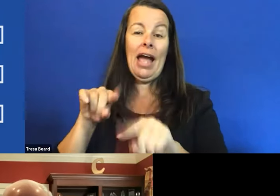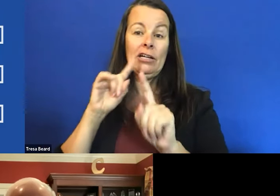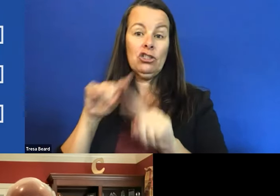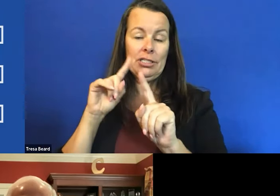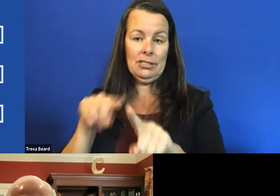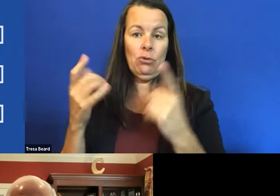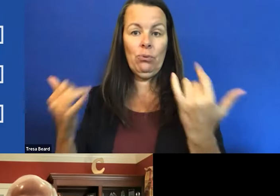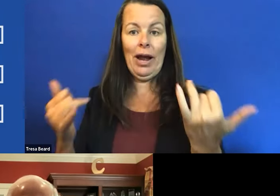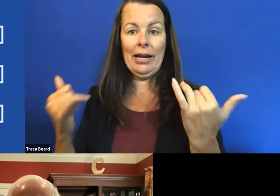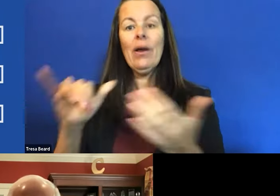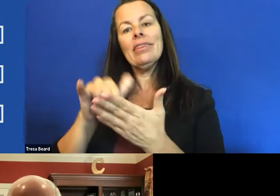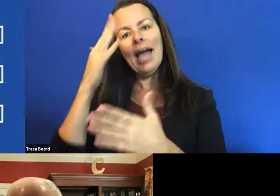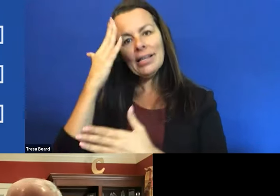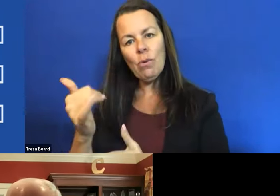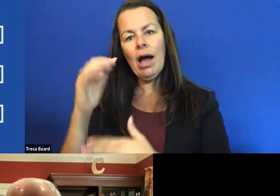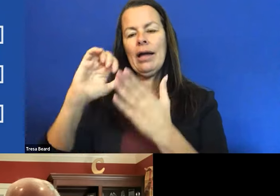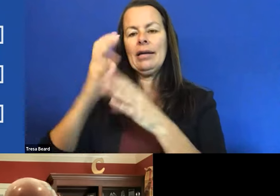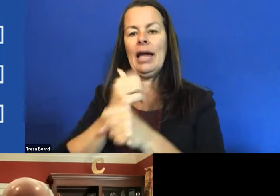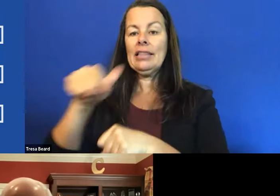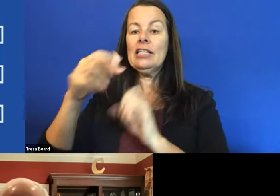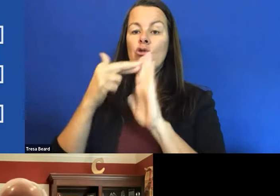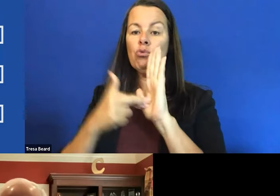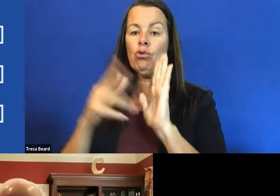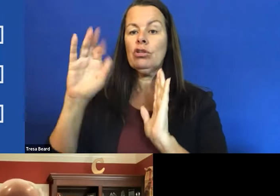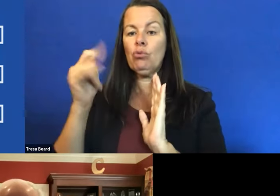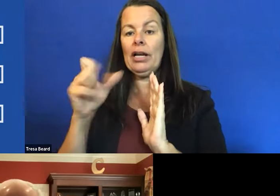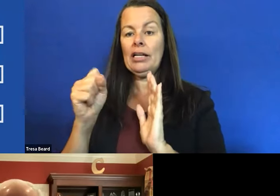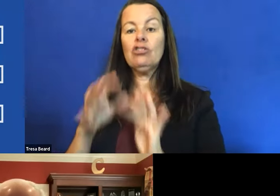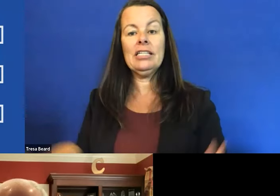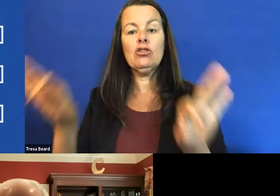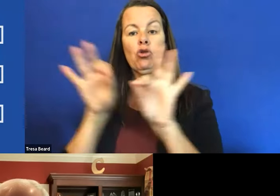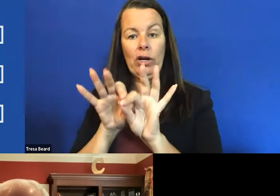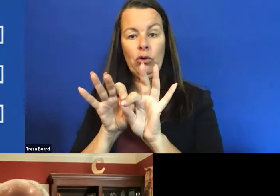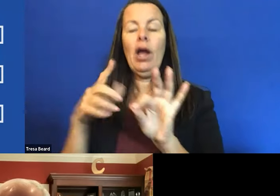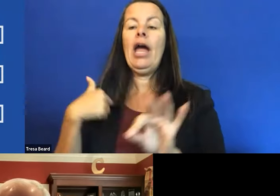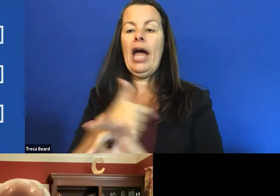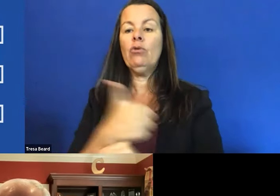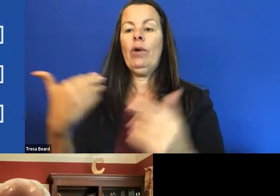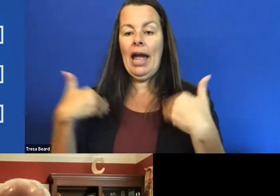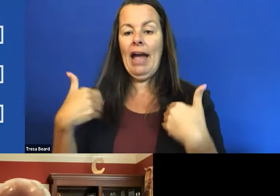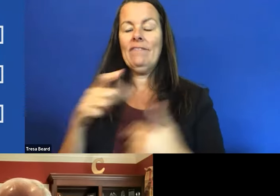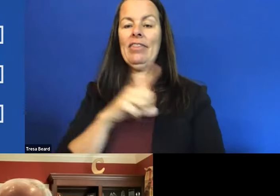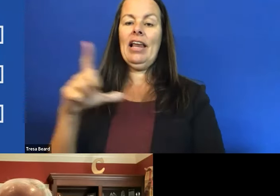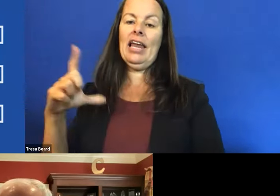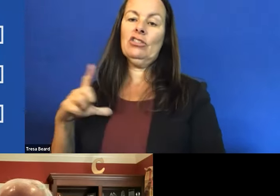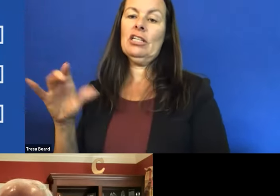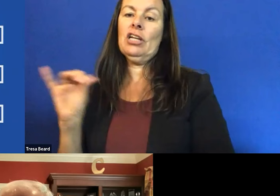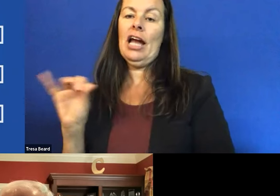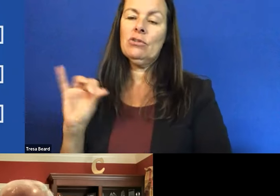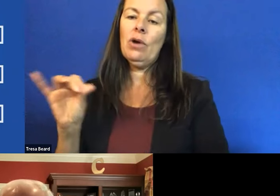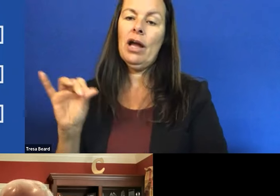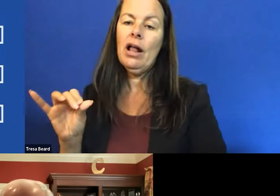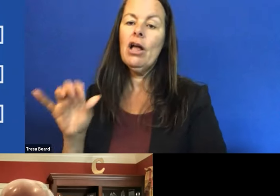That's why getting these rules and regulations is critical. And we have the legislation as well. So that's the